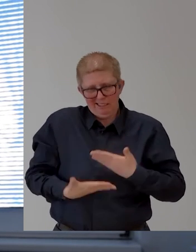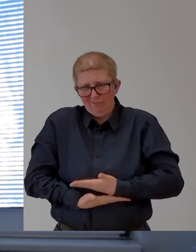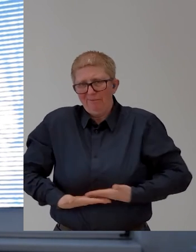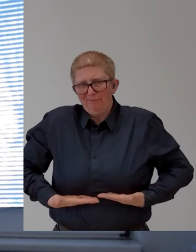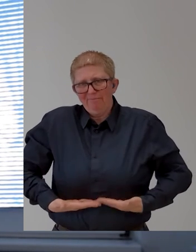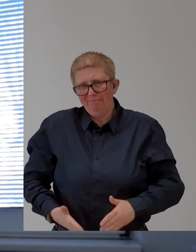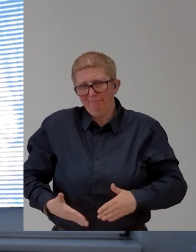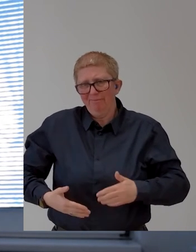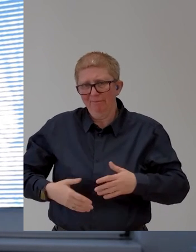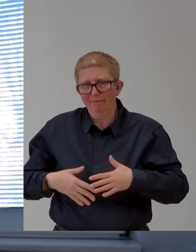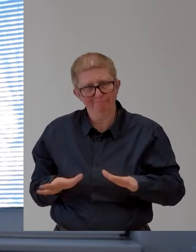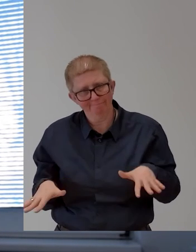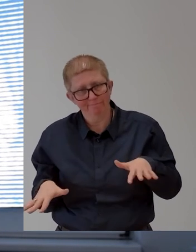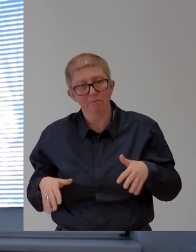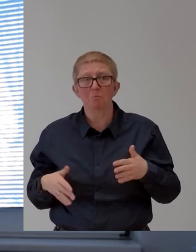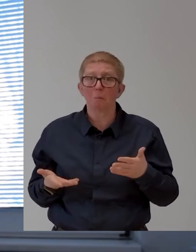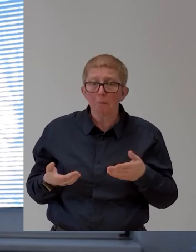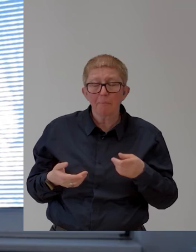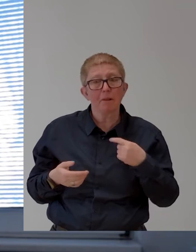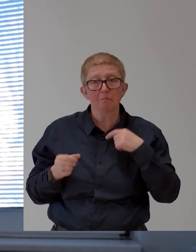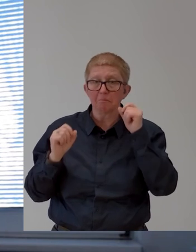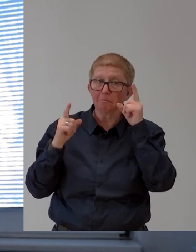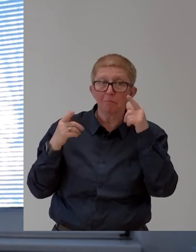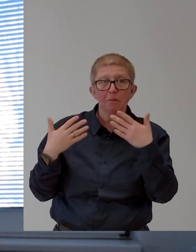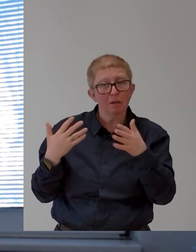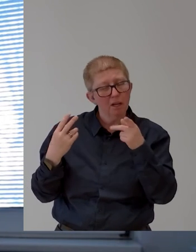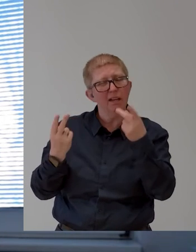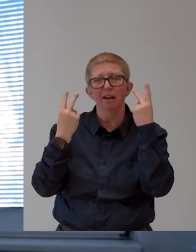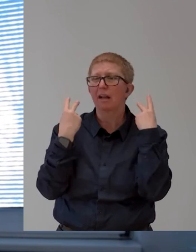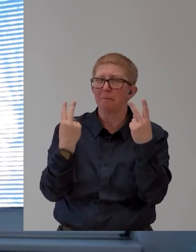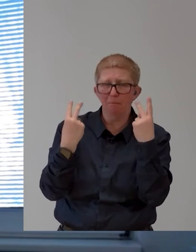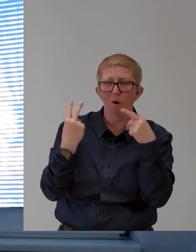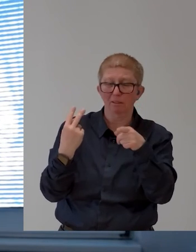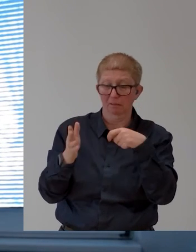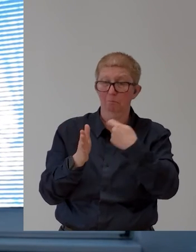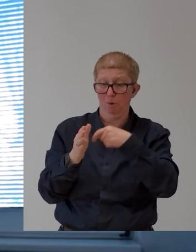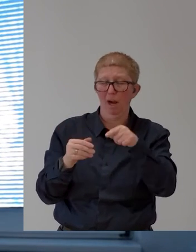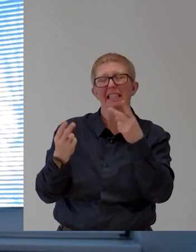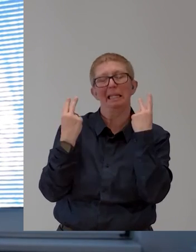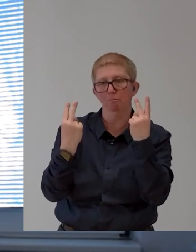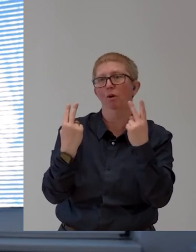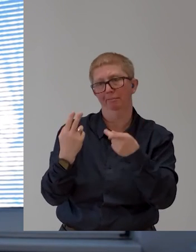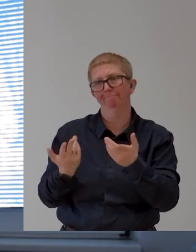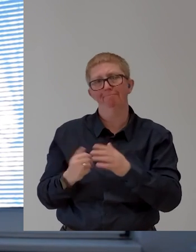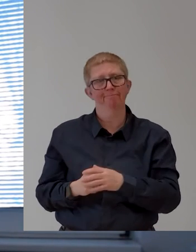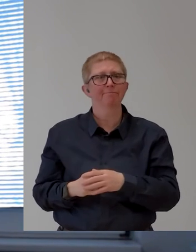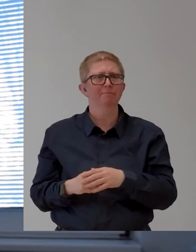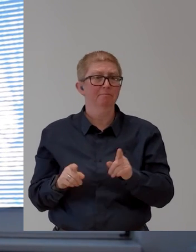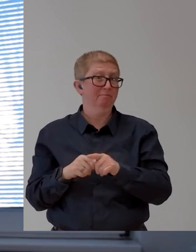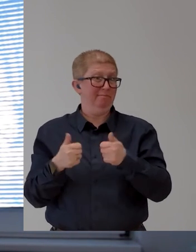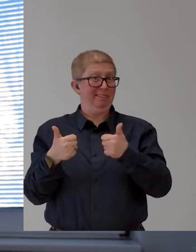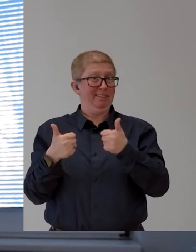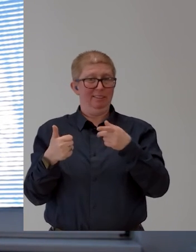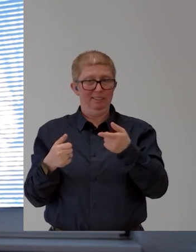I think this is really, really incredibly important. And it's good. It's showing also the hardware aspect, the hardware